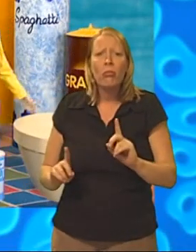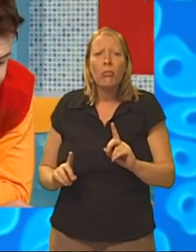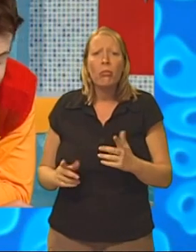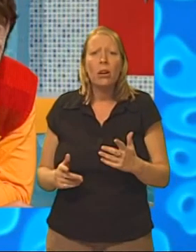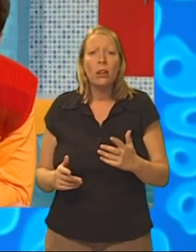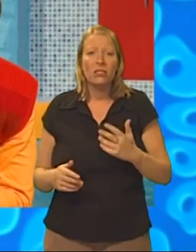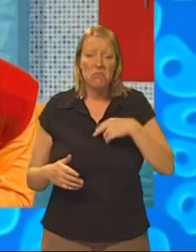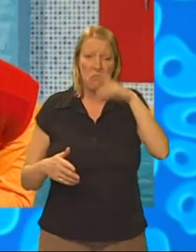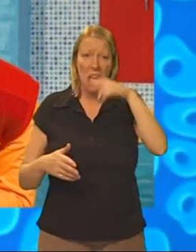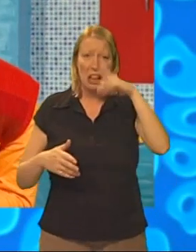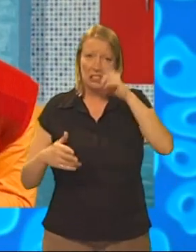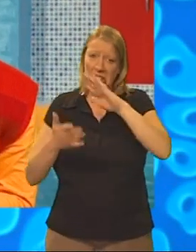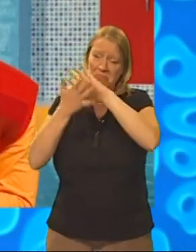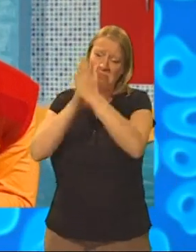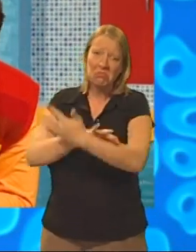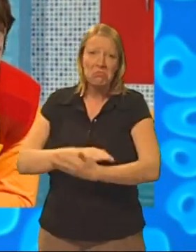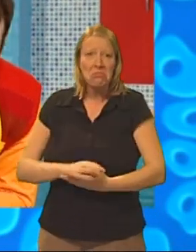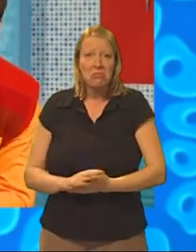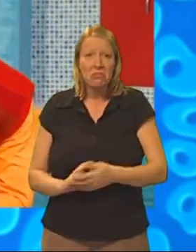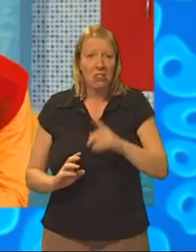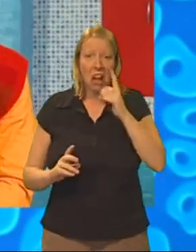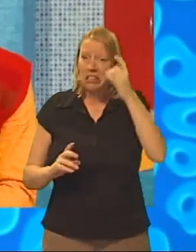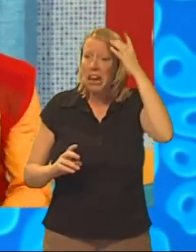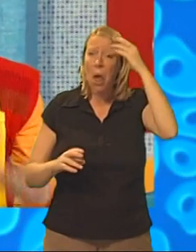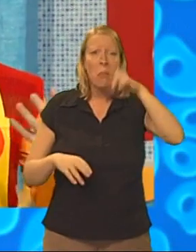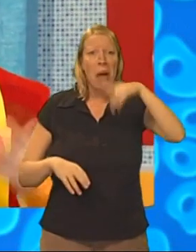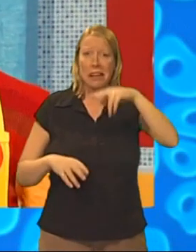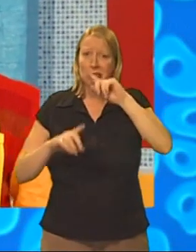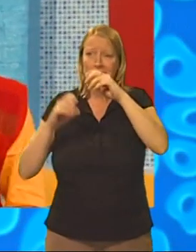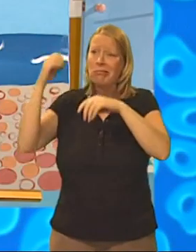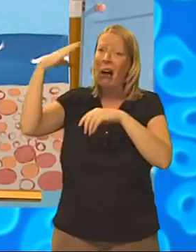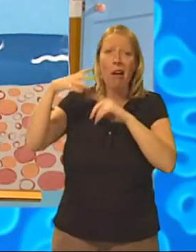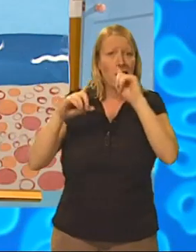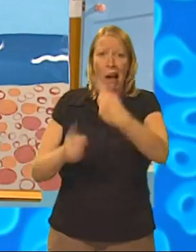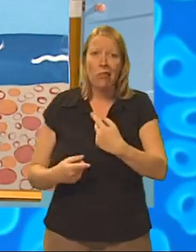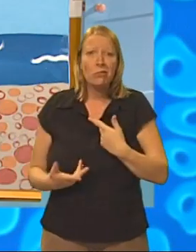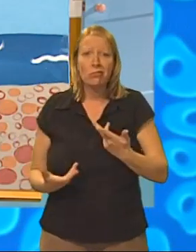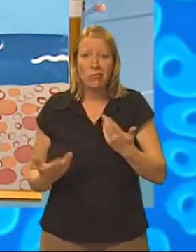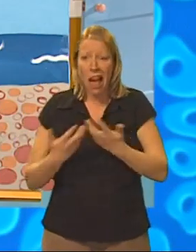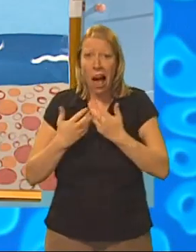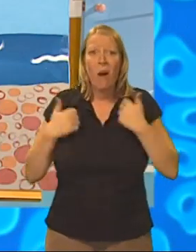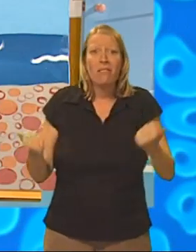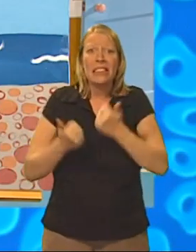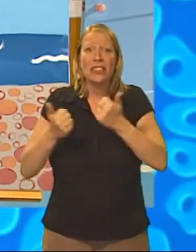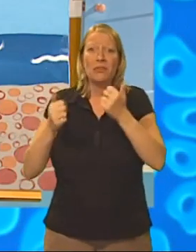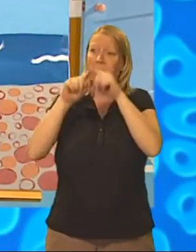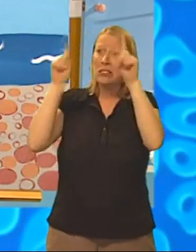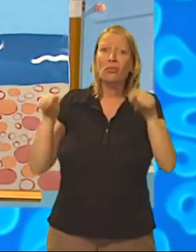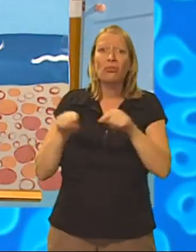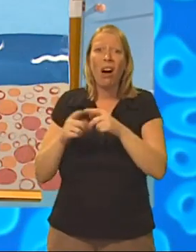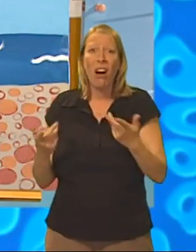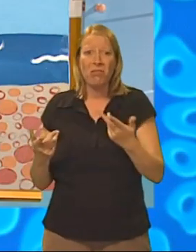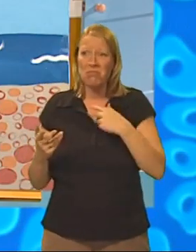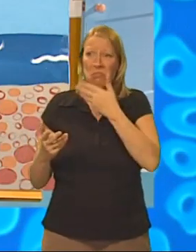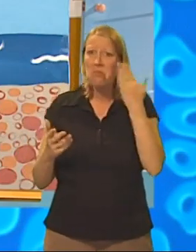My painting's ruined! My still can't find any yellow paint to do the sun! How can I finish my sunny day at the seaside